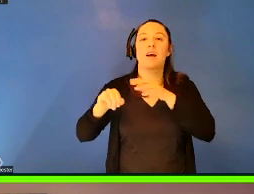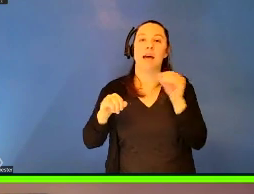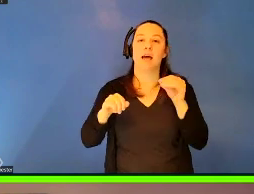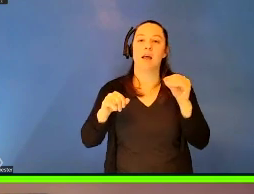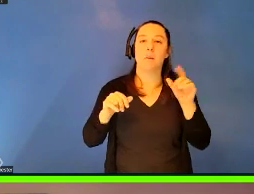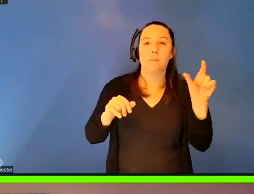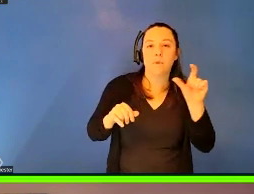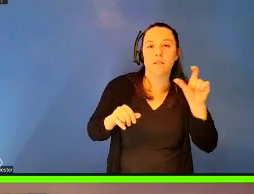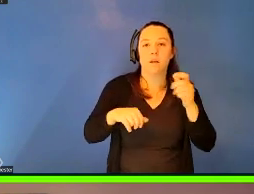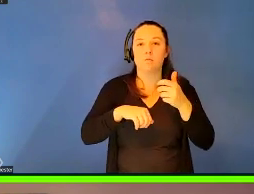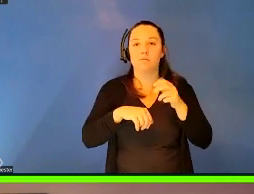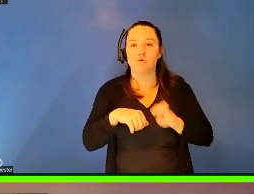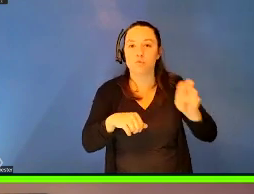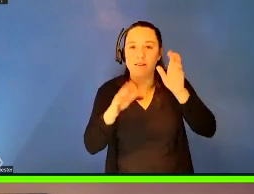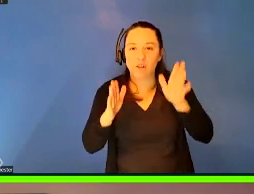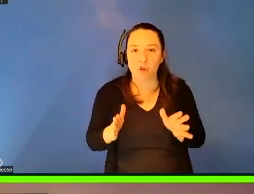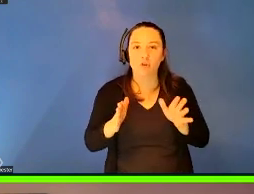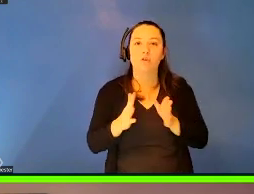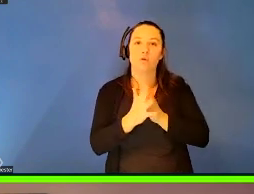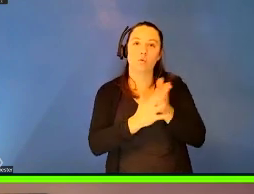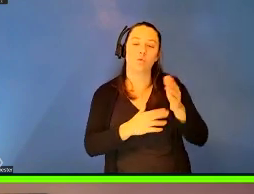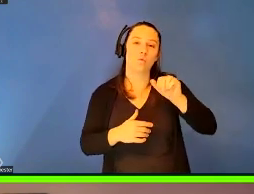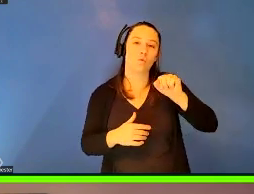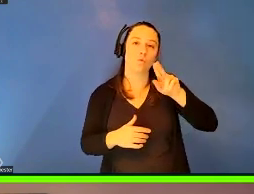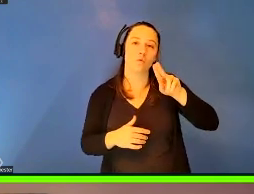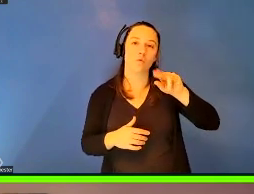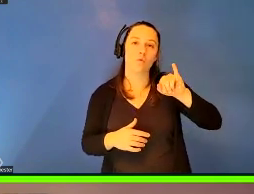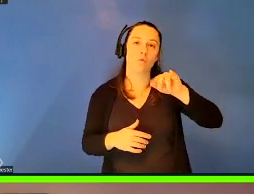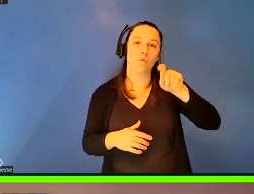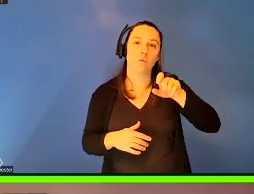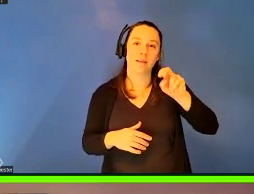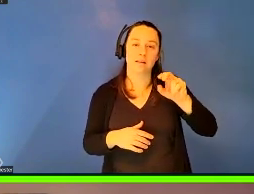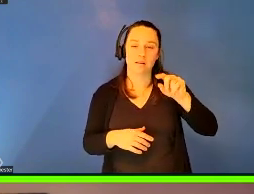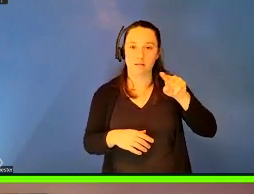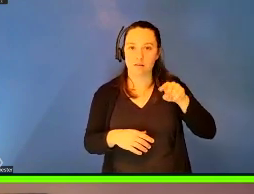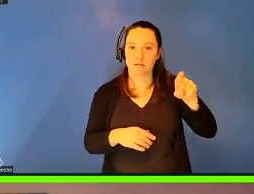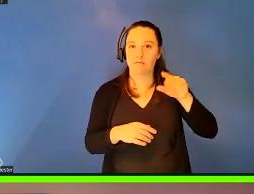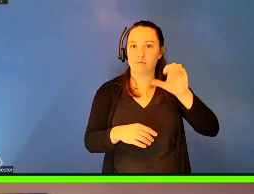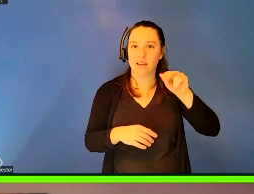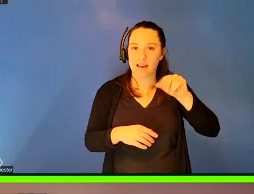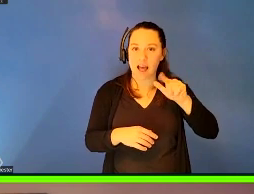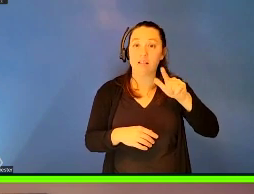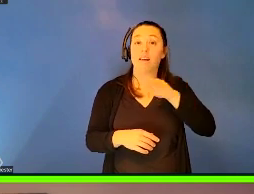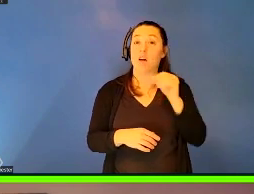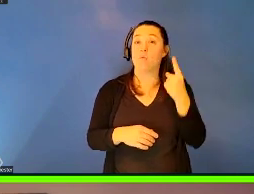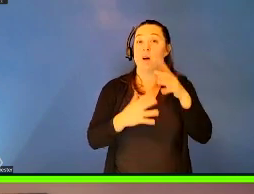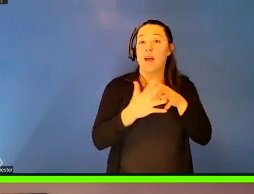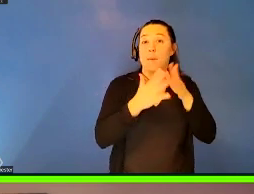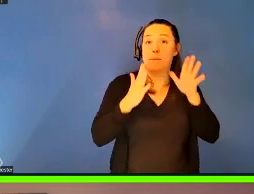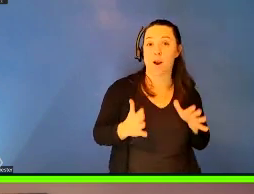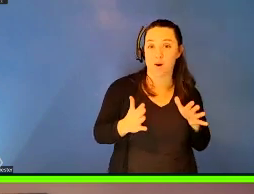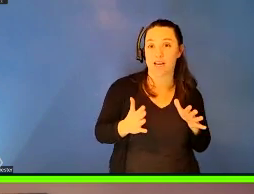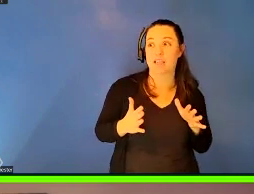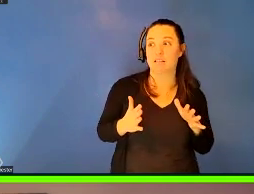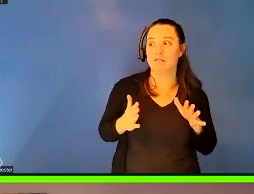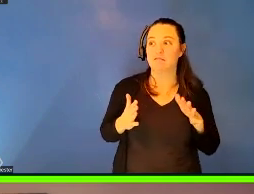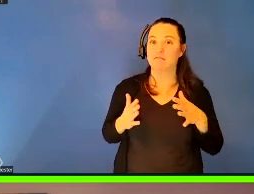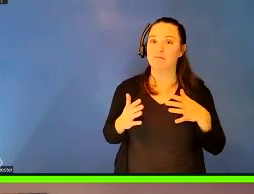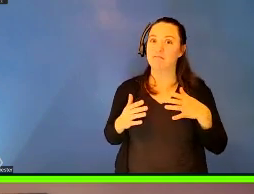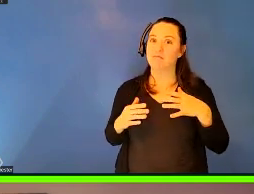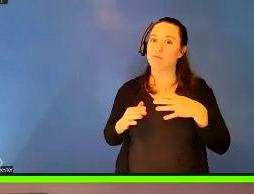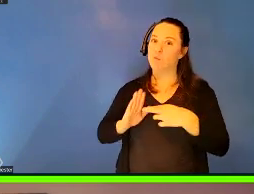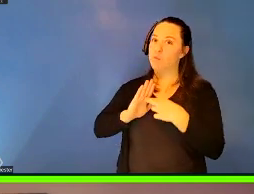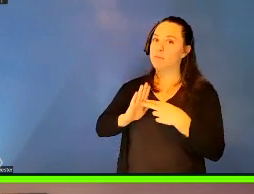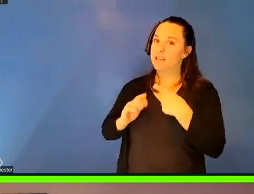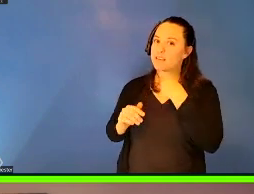actually, in America, one of the American delegates, you know, mentioned specifically, you know, this sounds like a good plan that we should apply to,